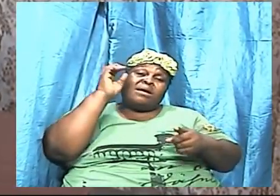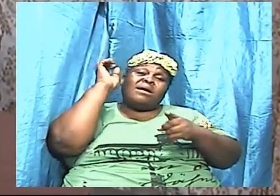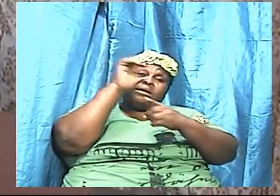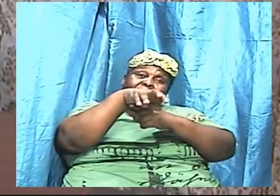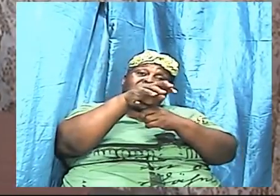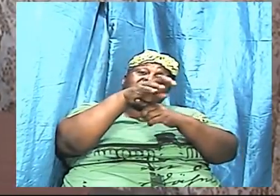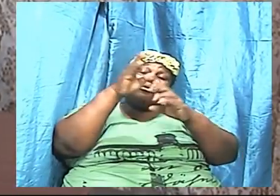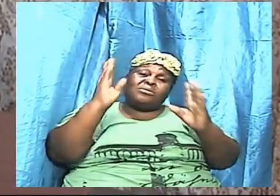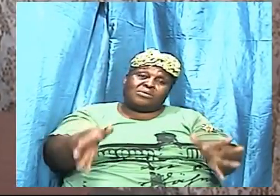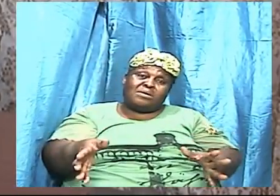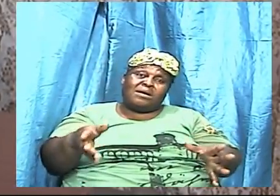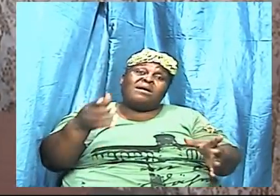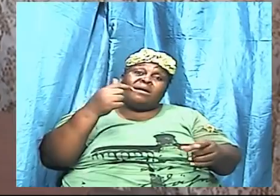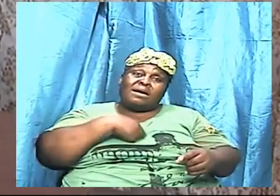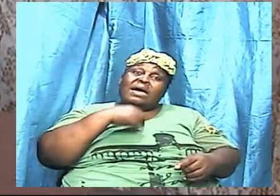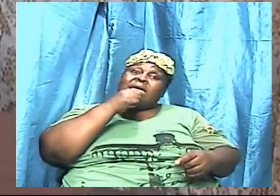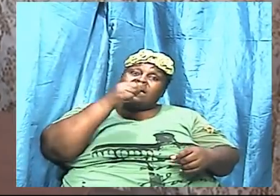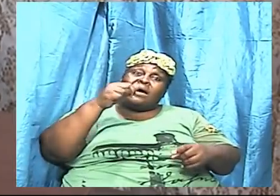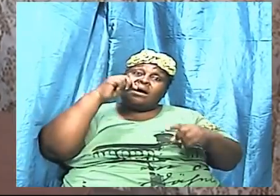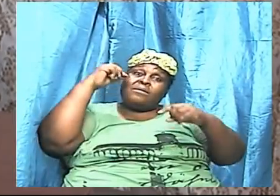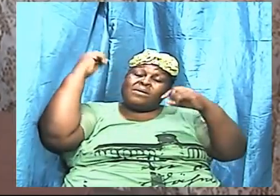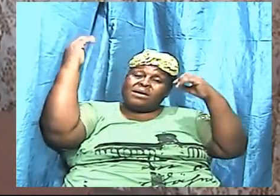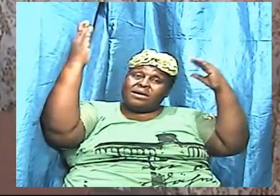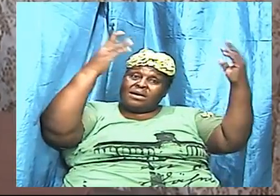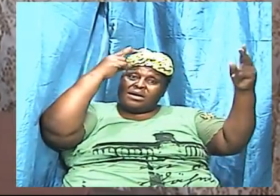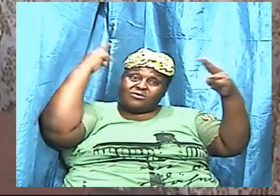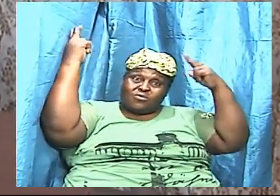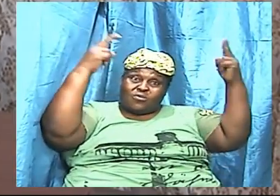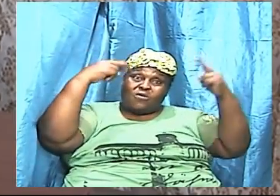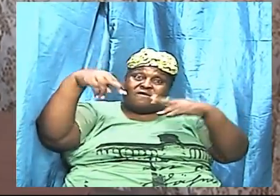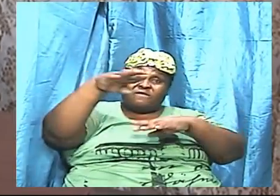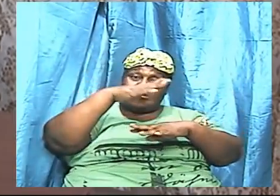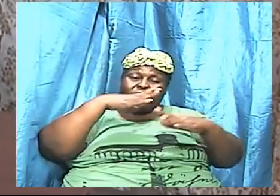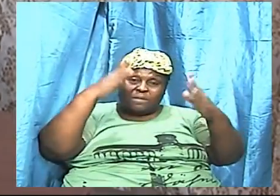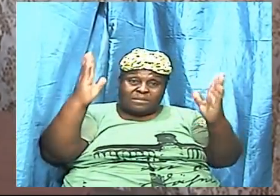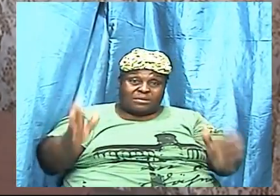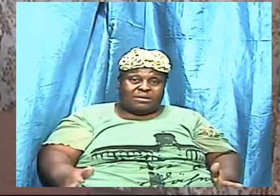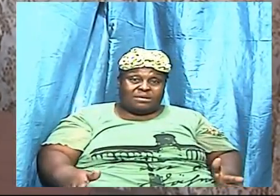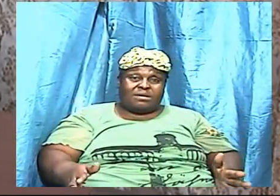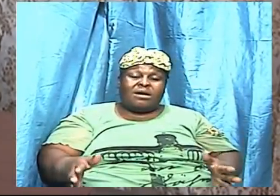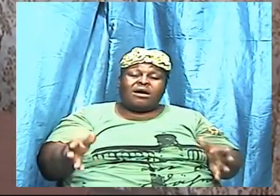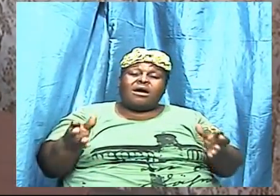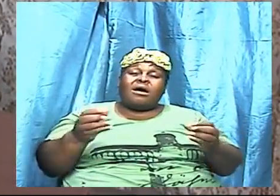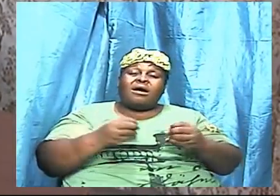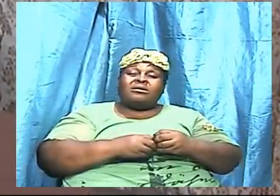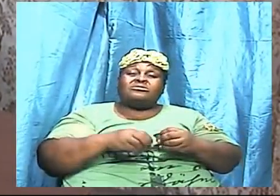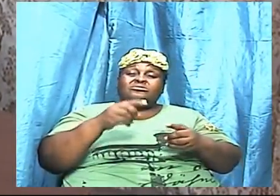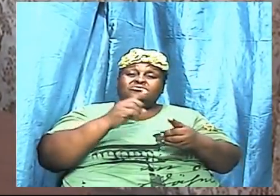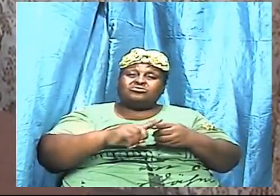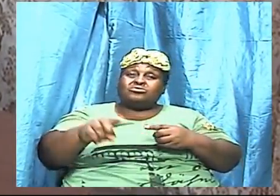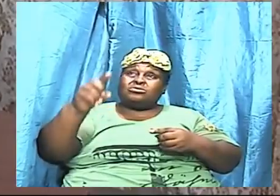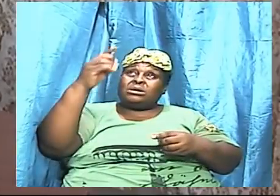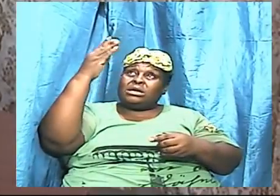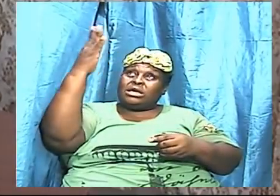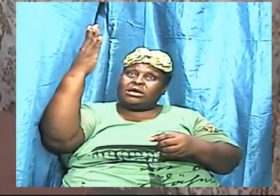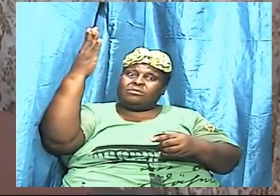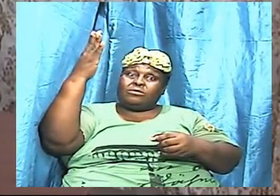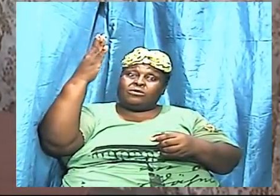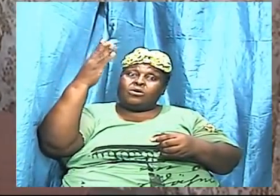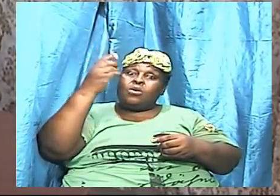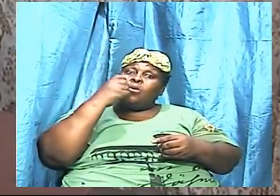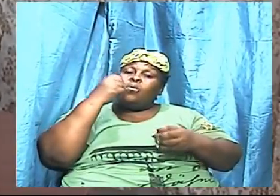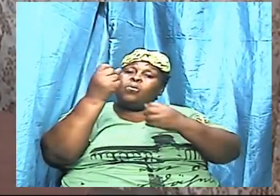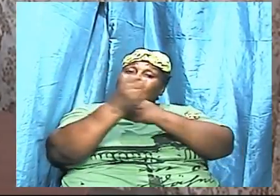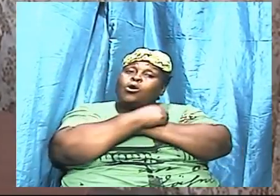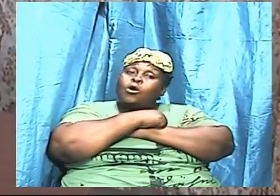through him that loves you the scriptures are there if it says that you are going